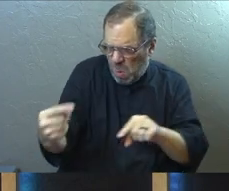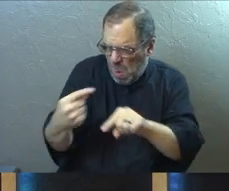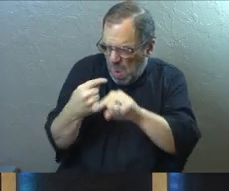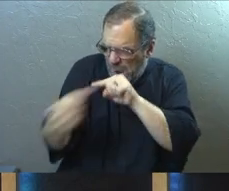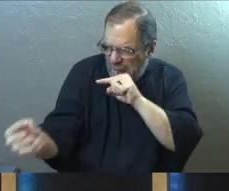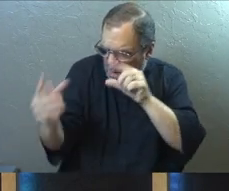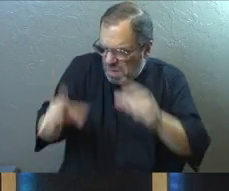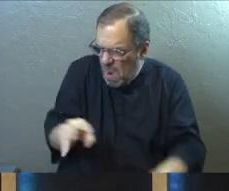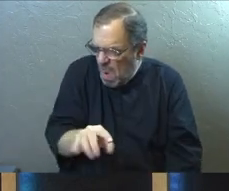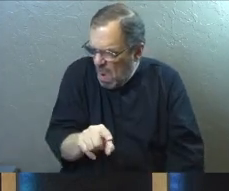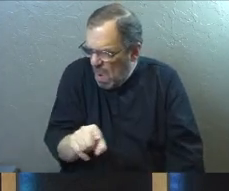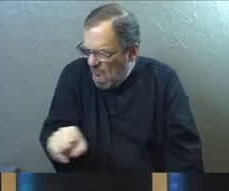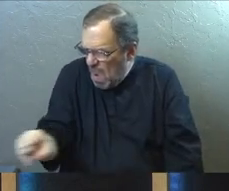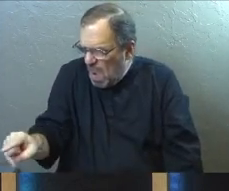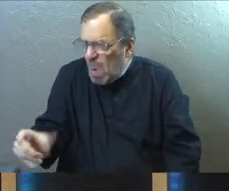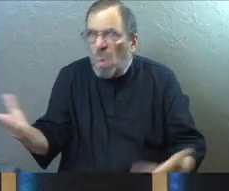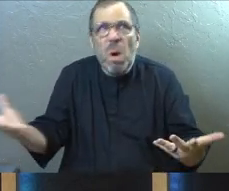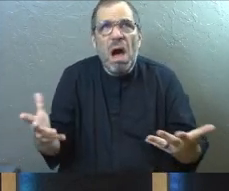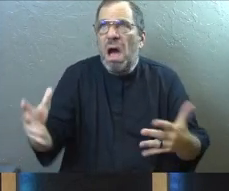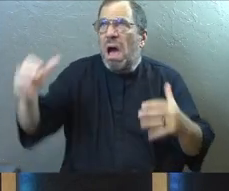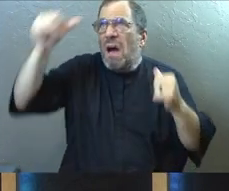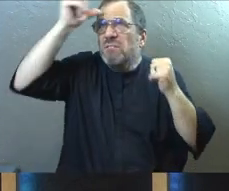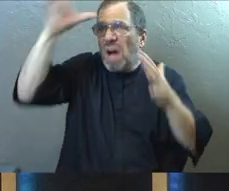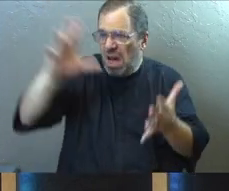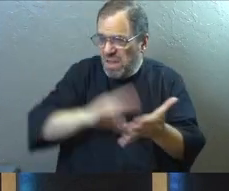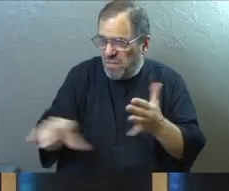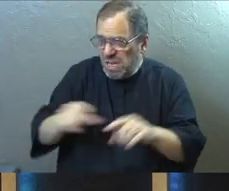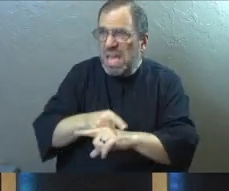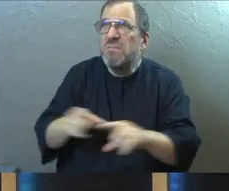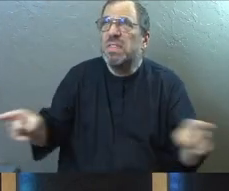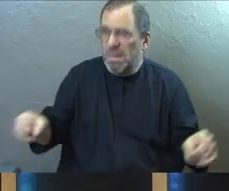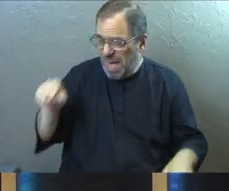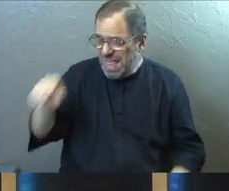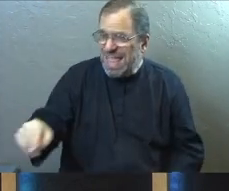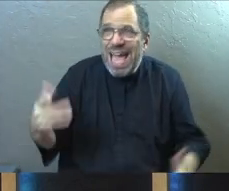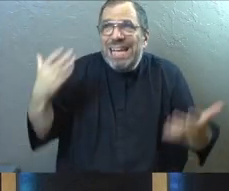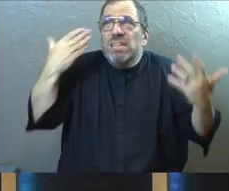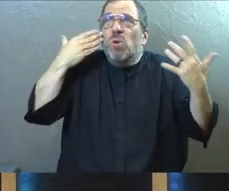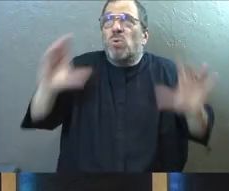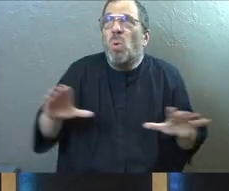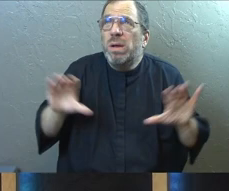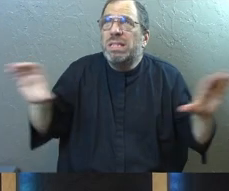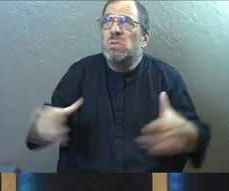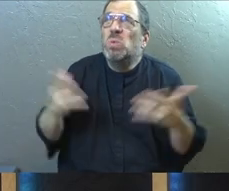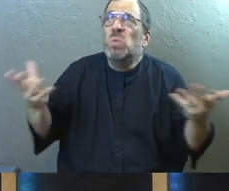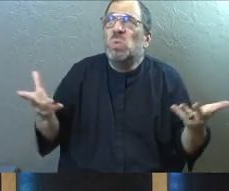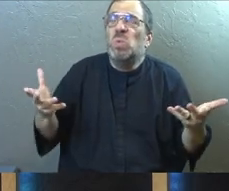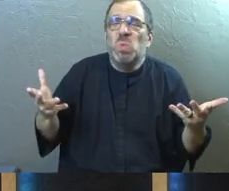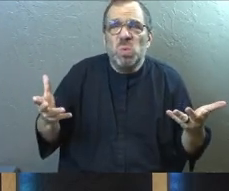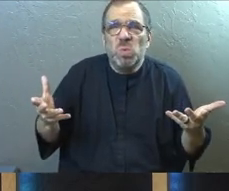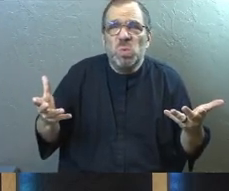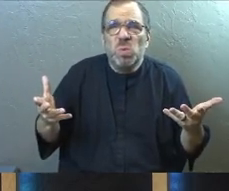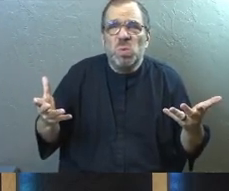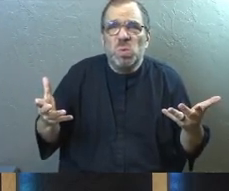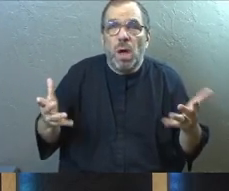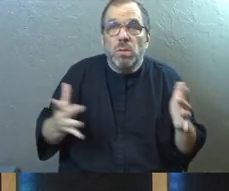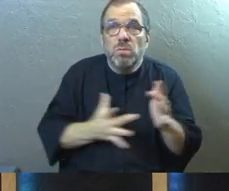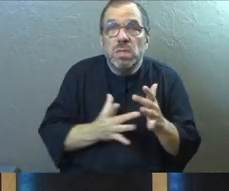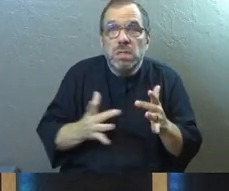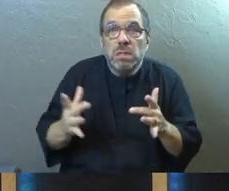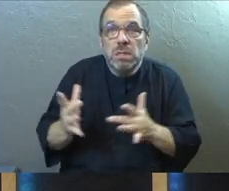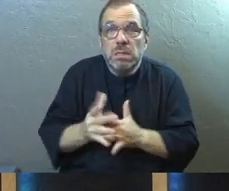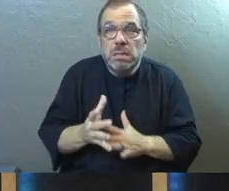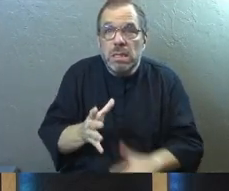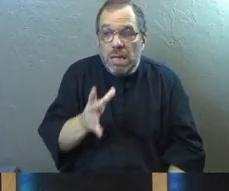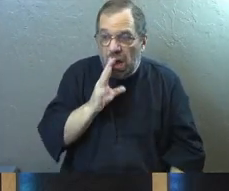enemies in front of him and he says, what? Father, forgive them for they know not what they do. And so what Jesus